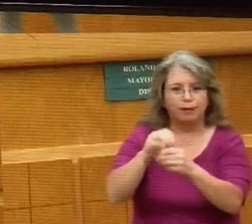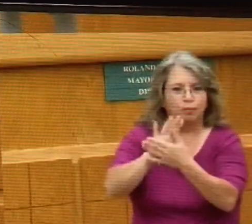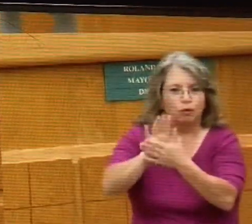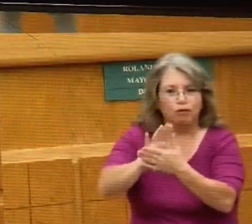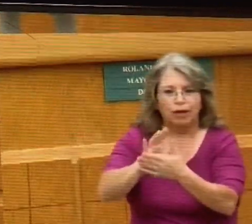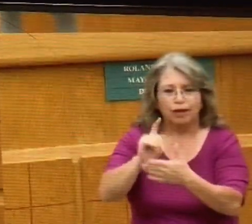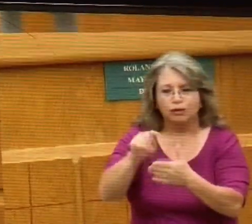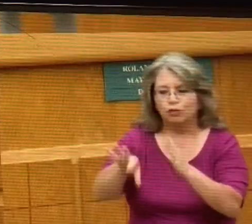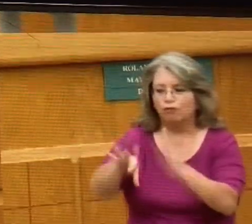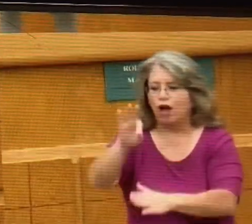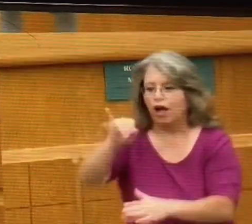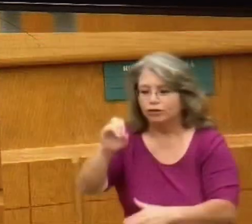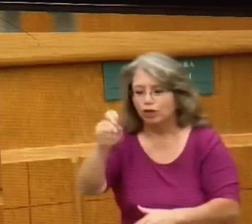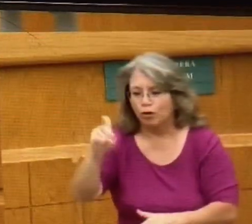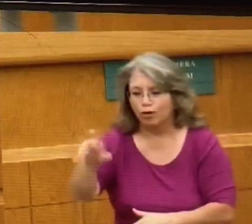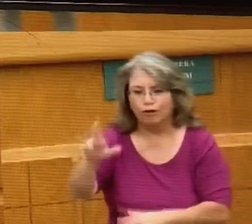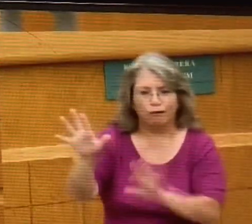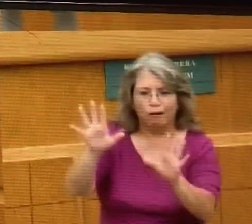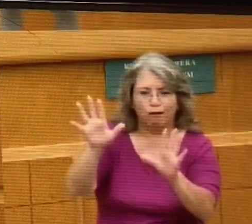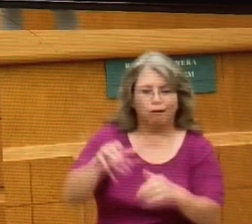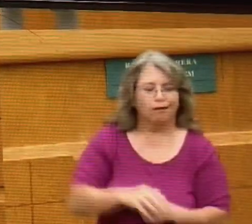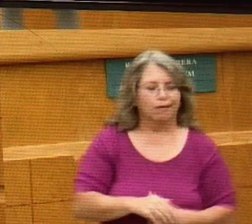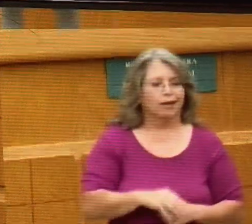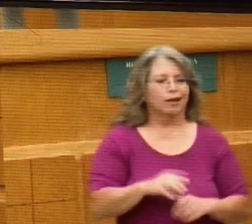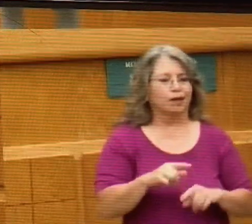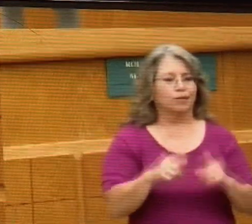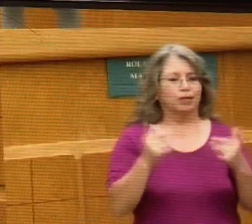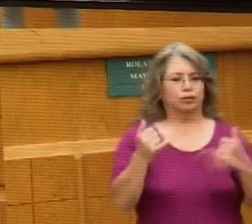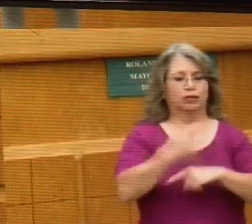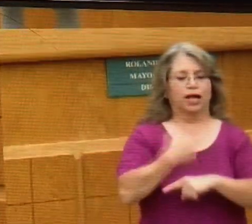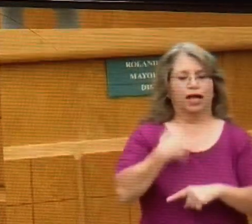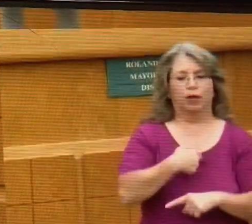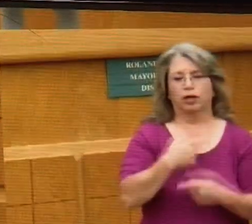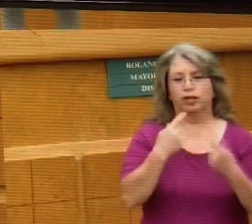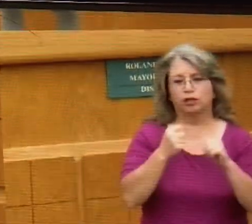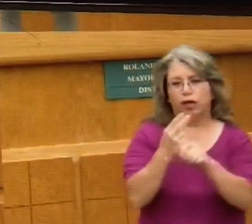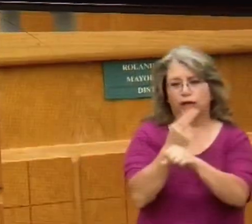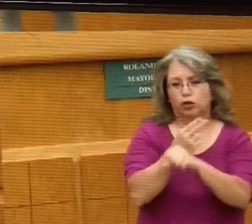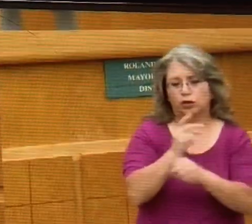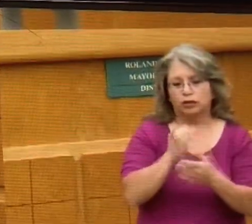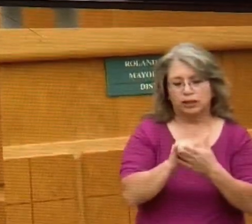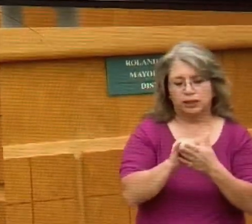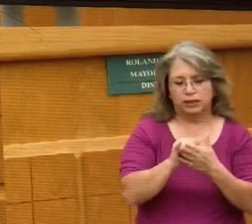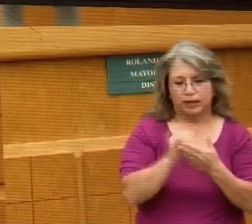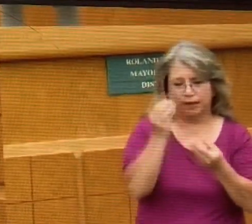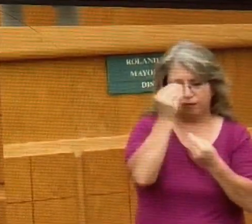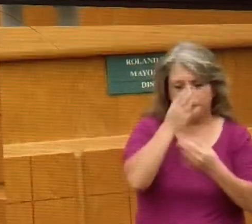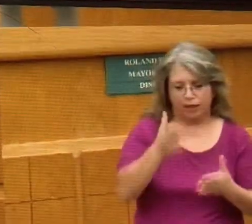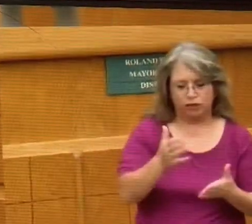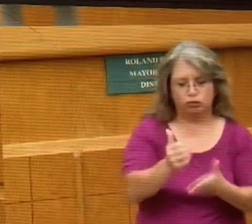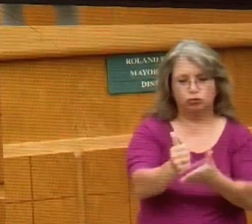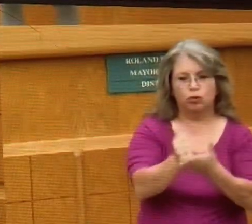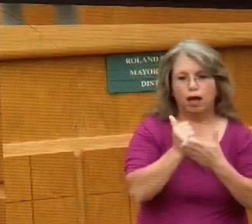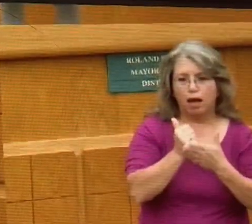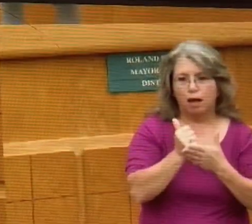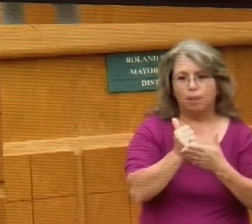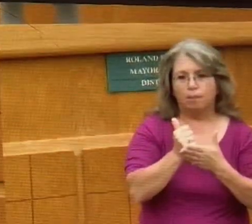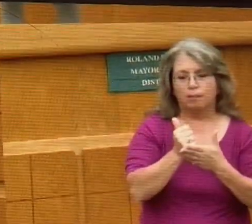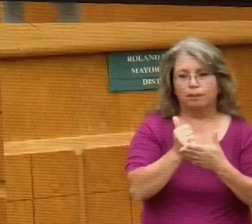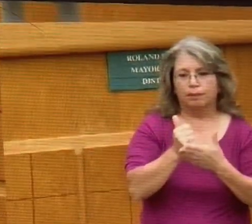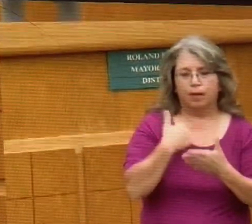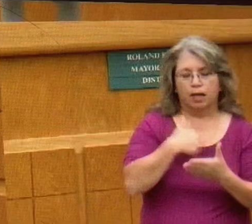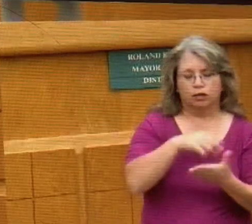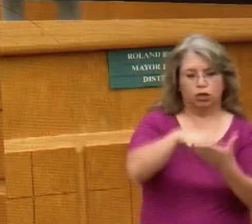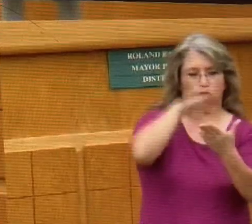we're going to be using cell phone data to try to help inform us about what's happening in the community. And this data that we're obtaining, it's